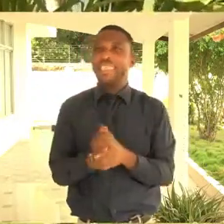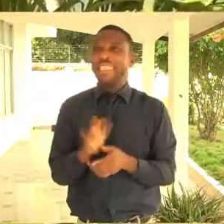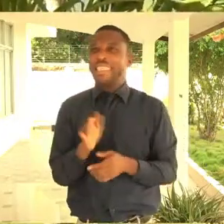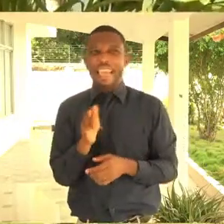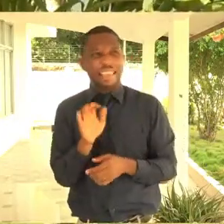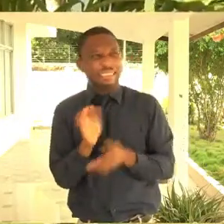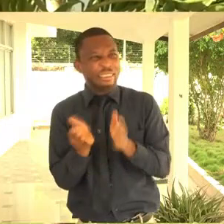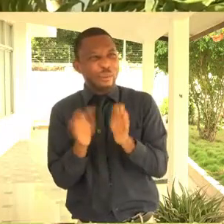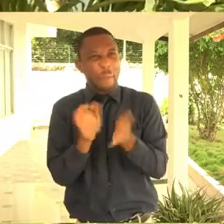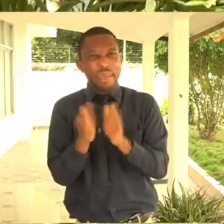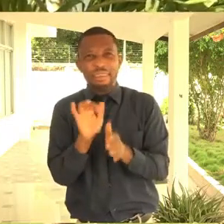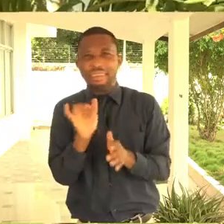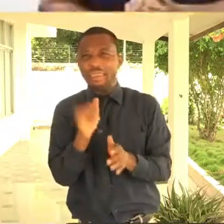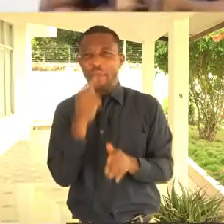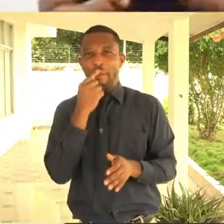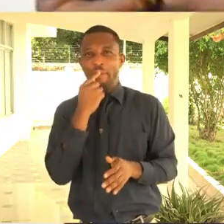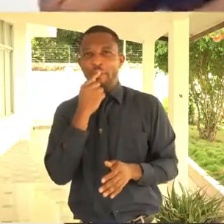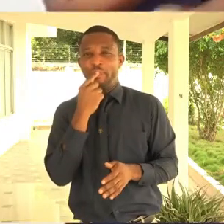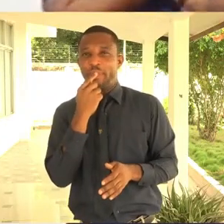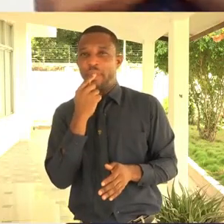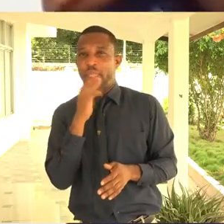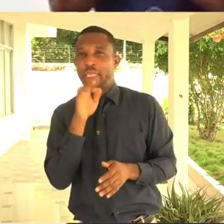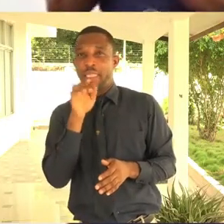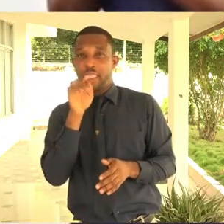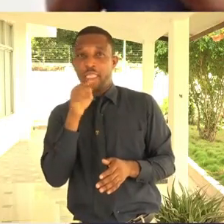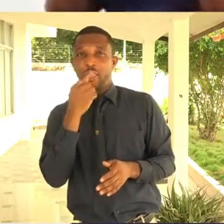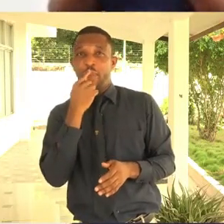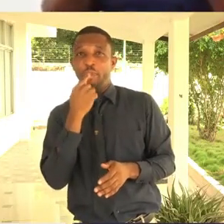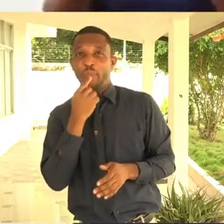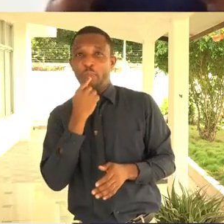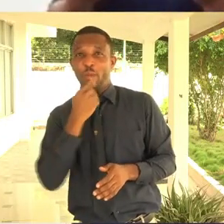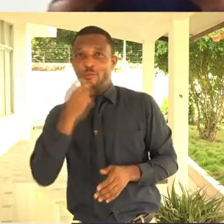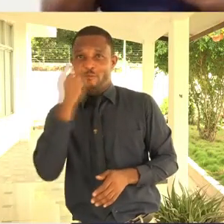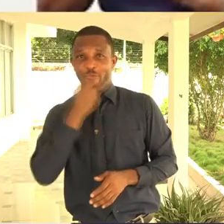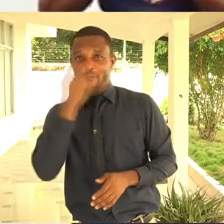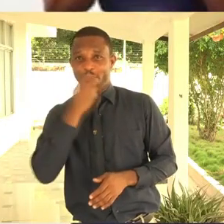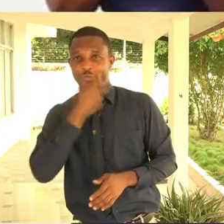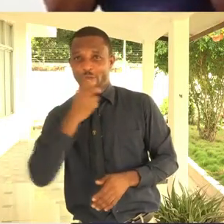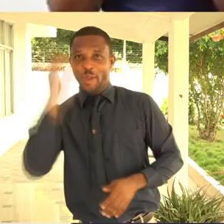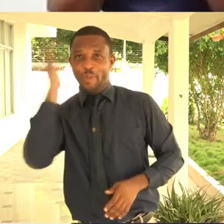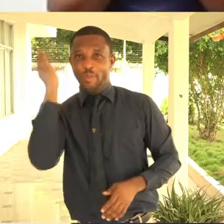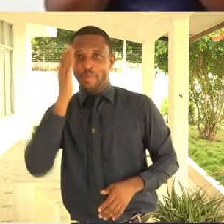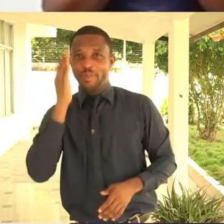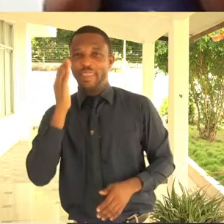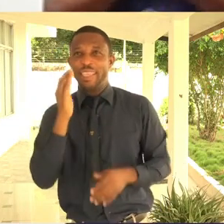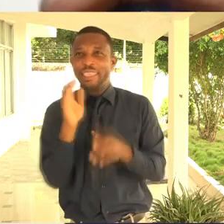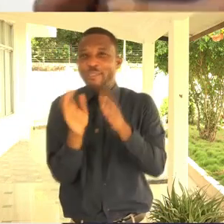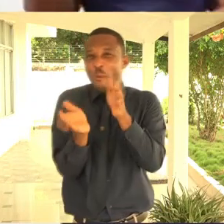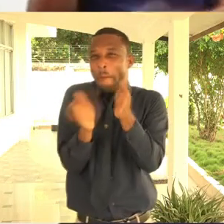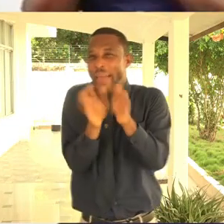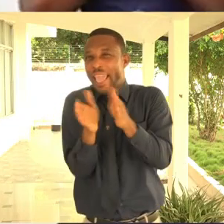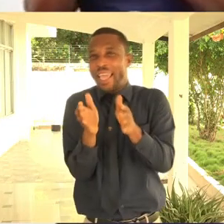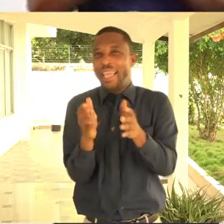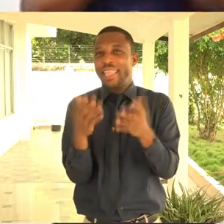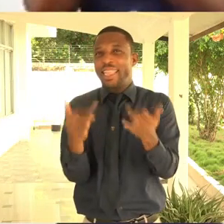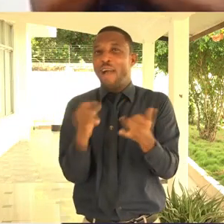more like you use your mouth to talk. But you are going to deliver a speech where your mouth